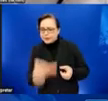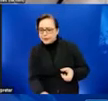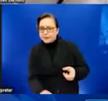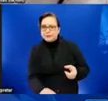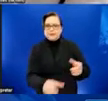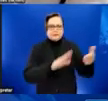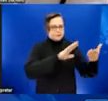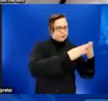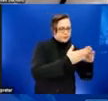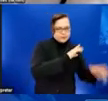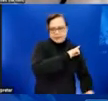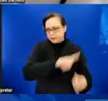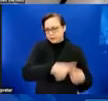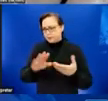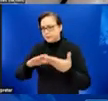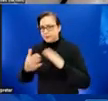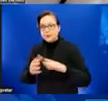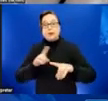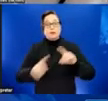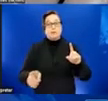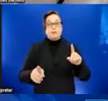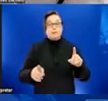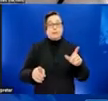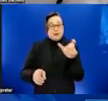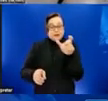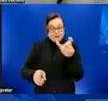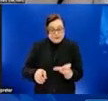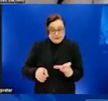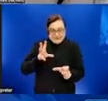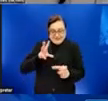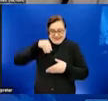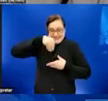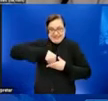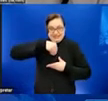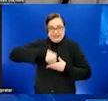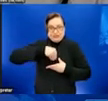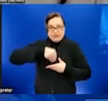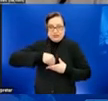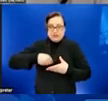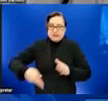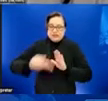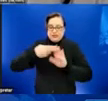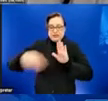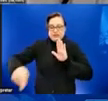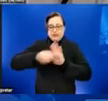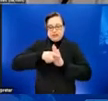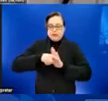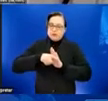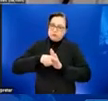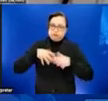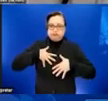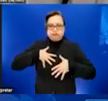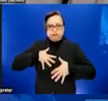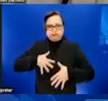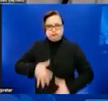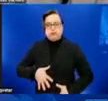the person internally. Indeed, I have heard that some gay, bisexual, and other men who have sex with men do not